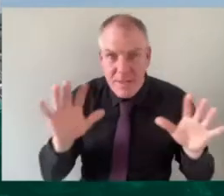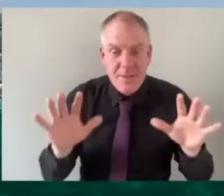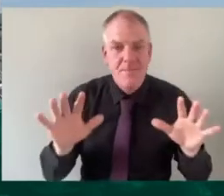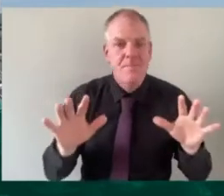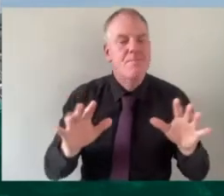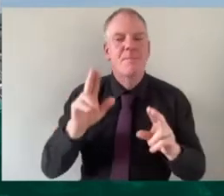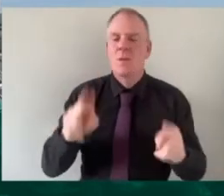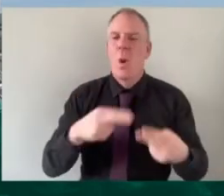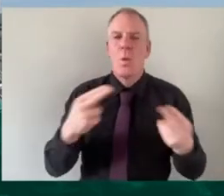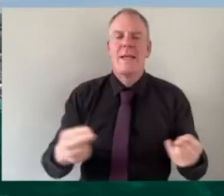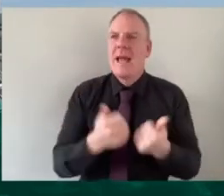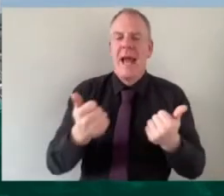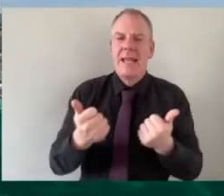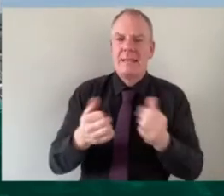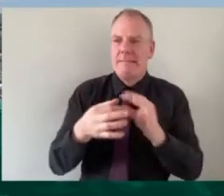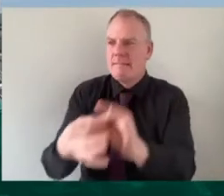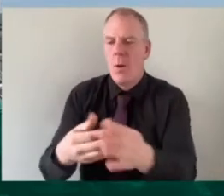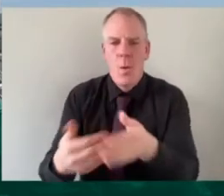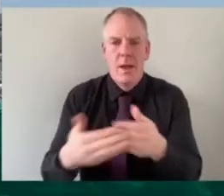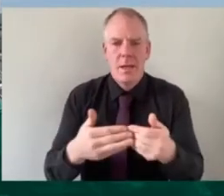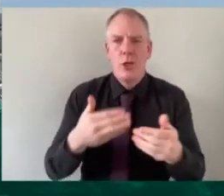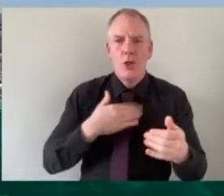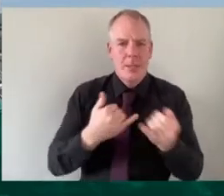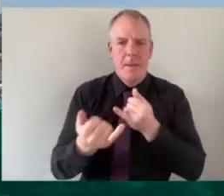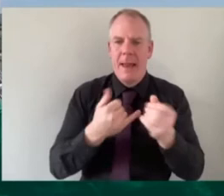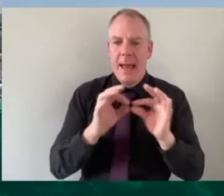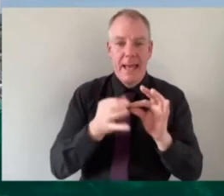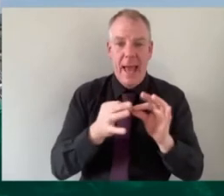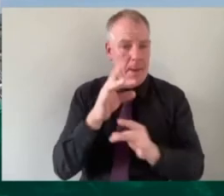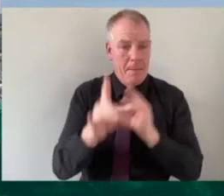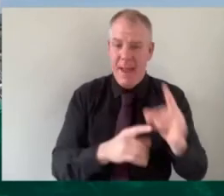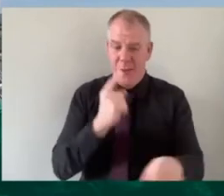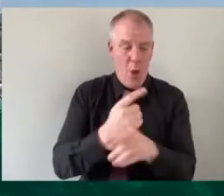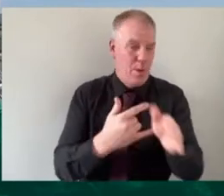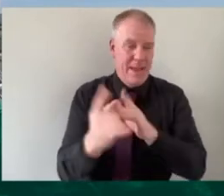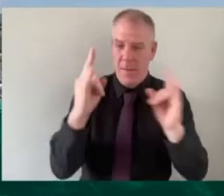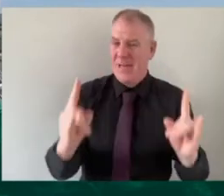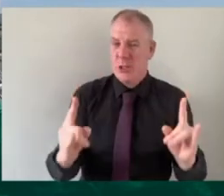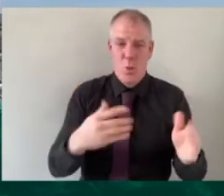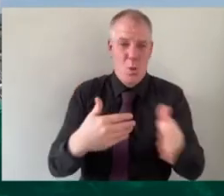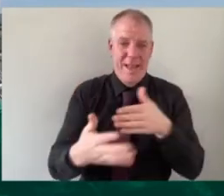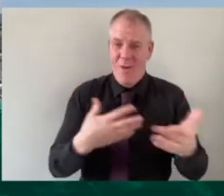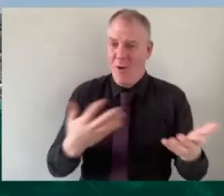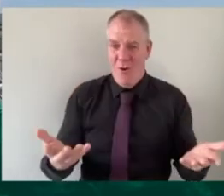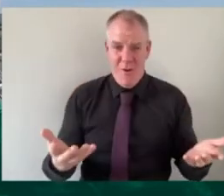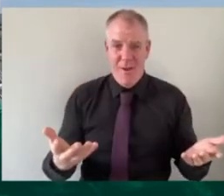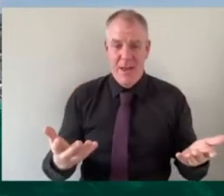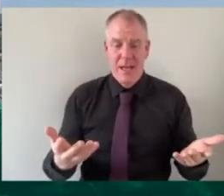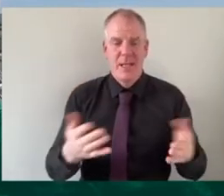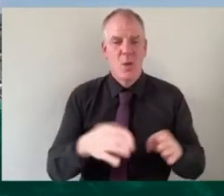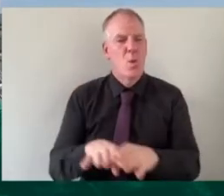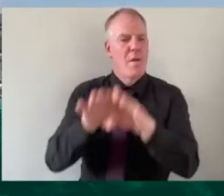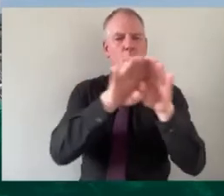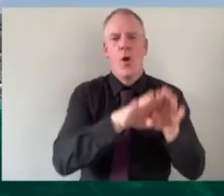anything else they just play the game and they can be invited on the pitch and play whatever the pitch is like and and it's such a universal sport